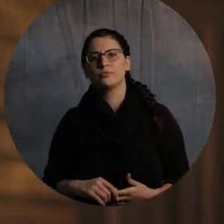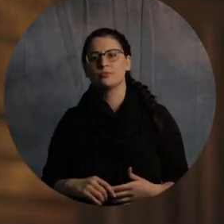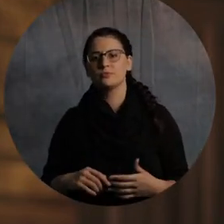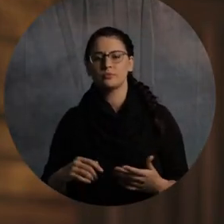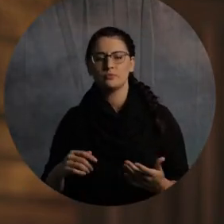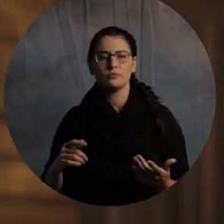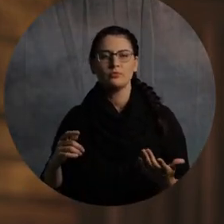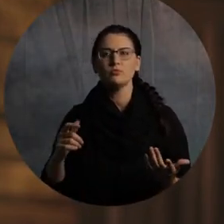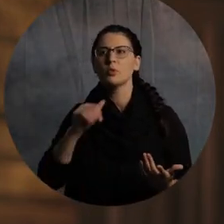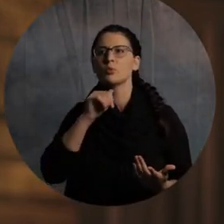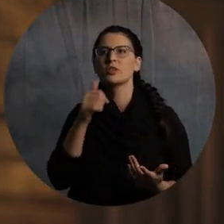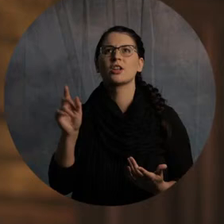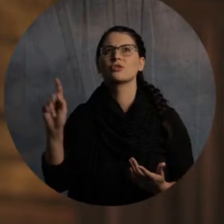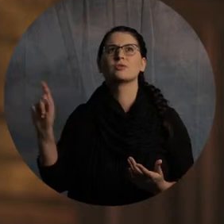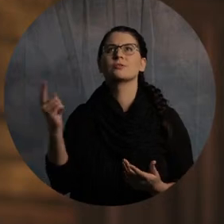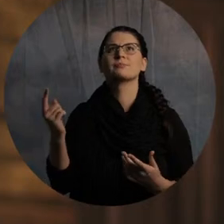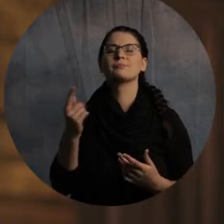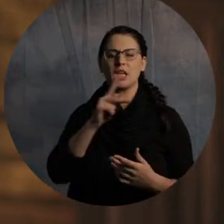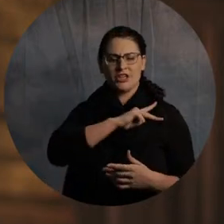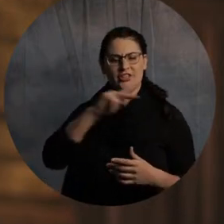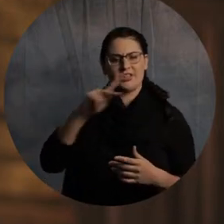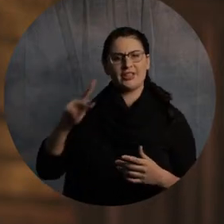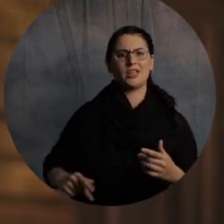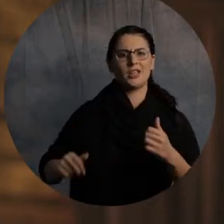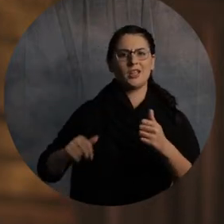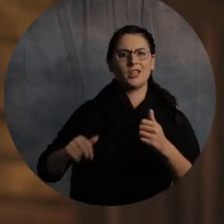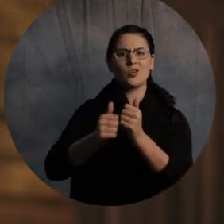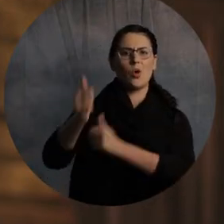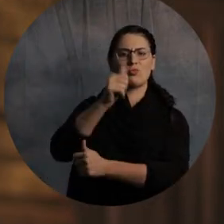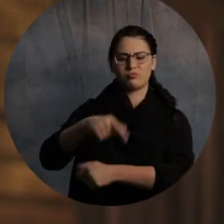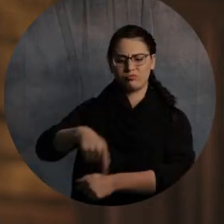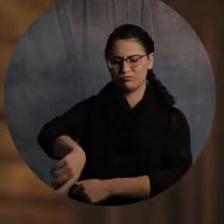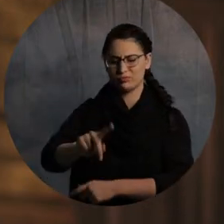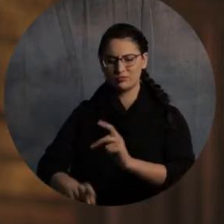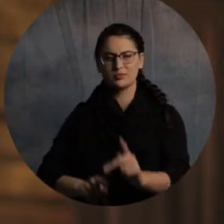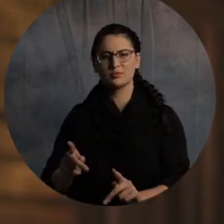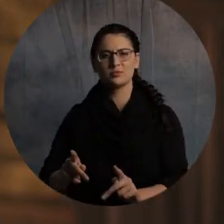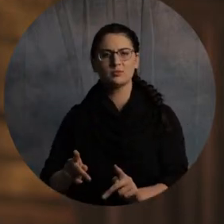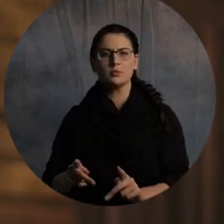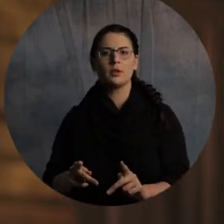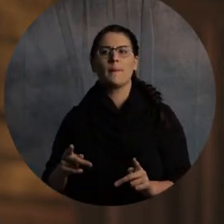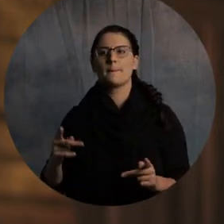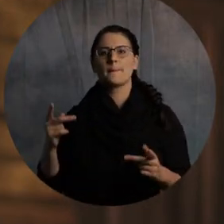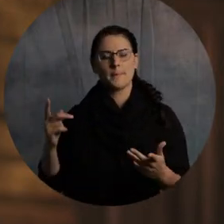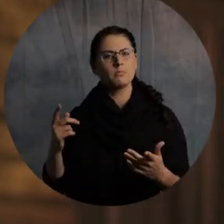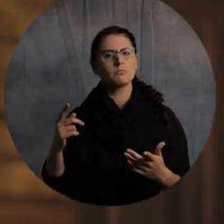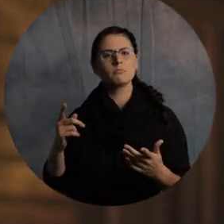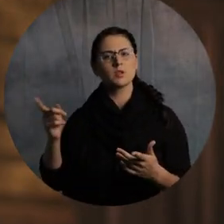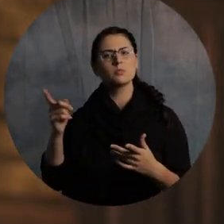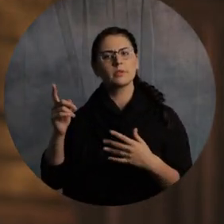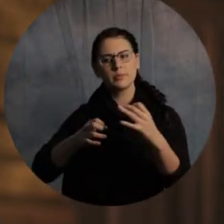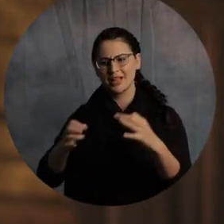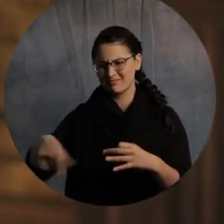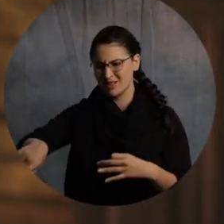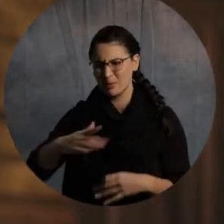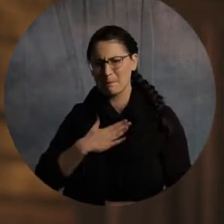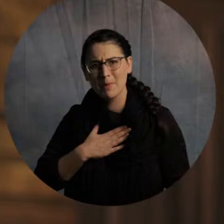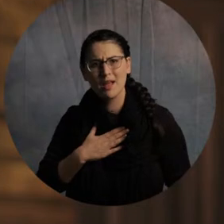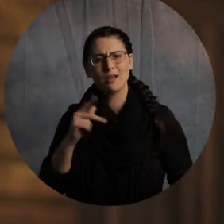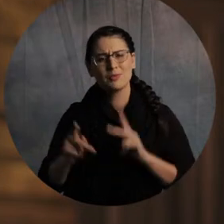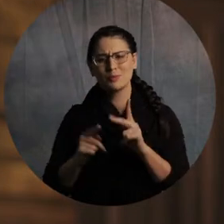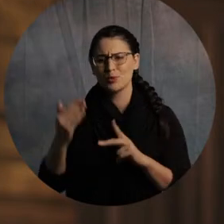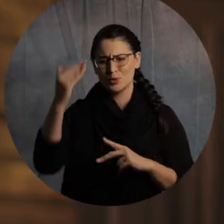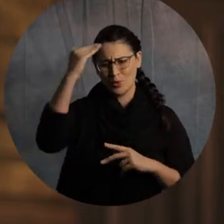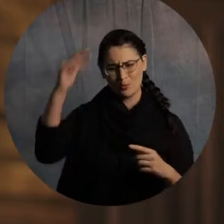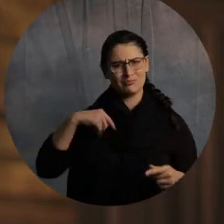just king and ruler, but actually one. These are going to be my people. They're going to know me.